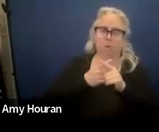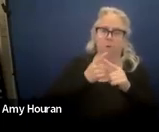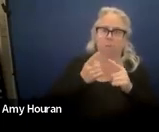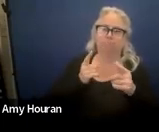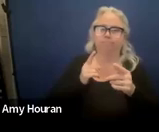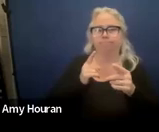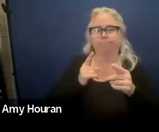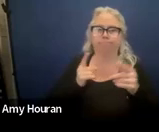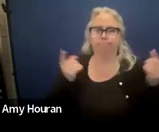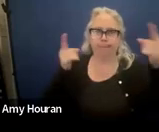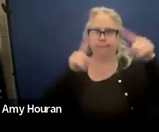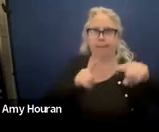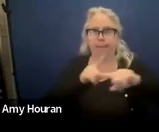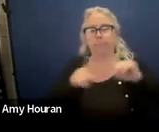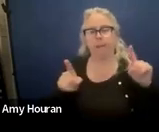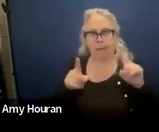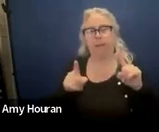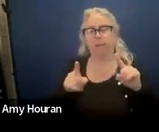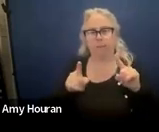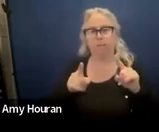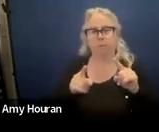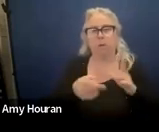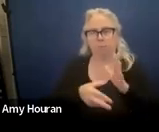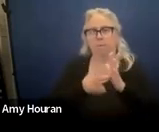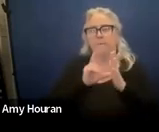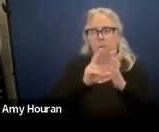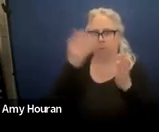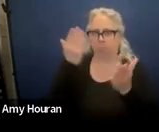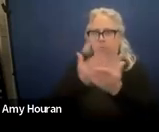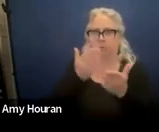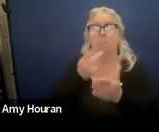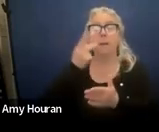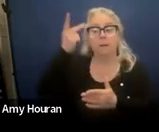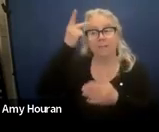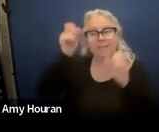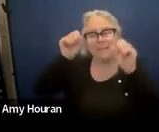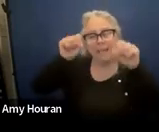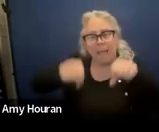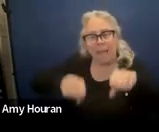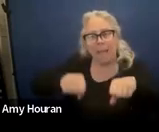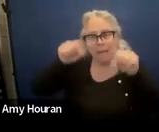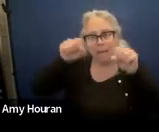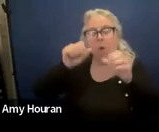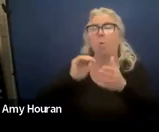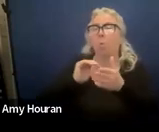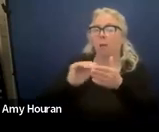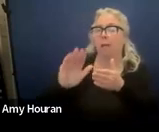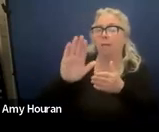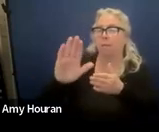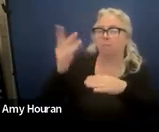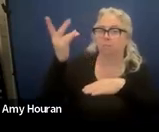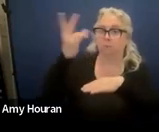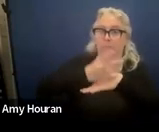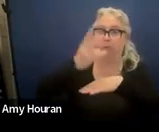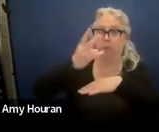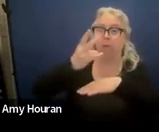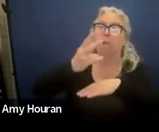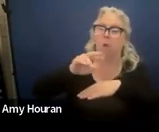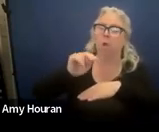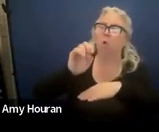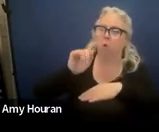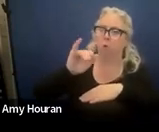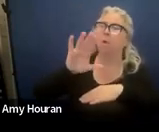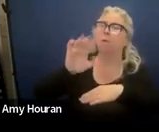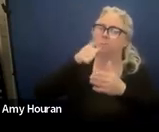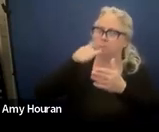reviewing um user and the documentation parents can waive their seven day notice for the initial consent